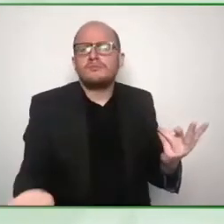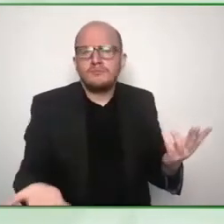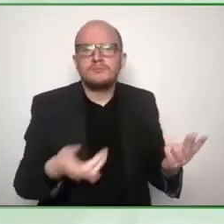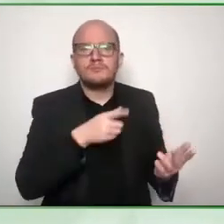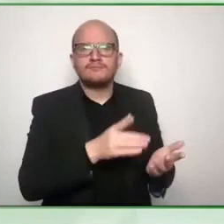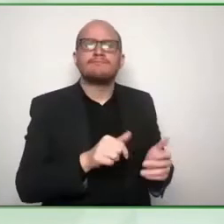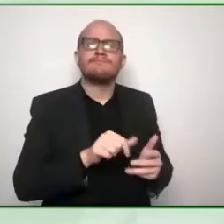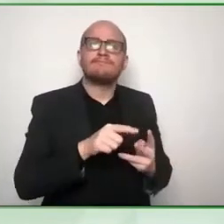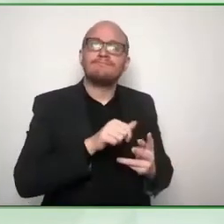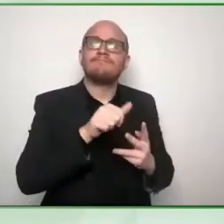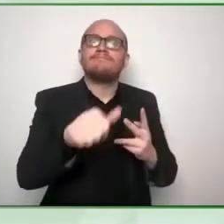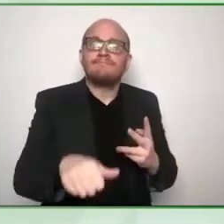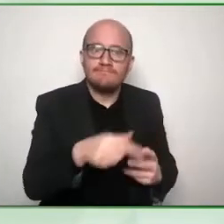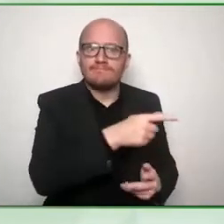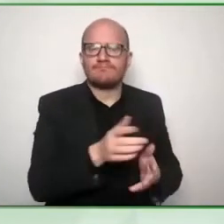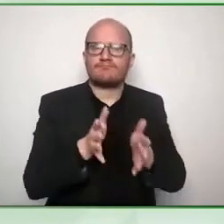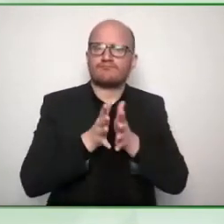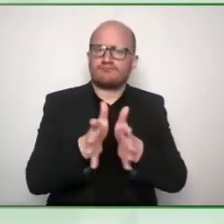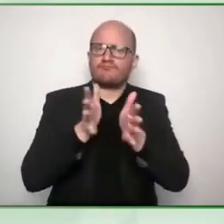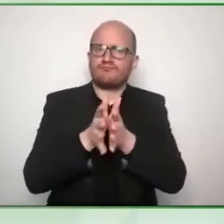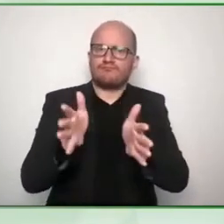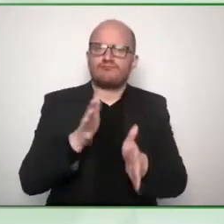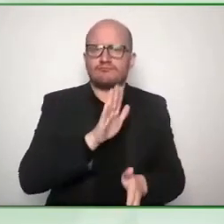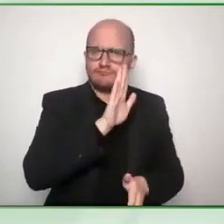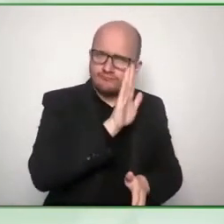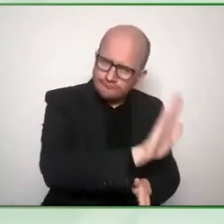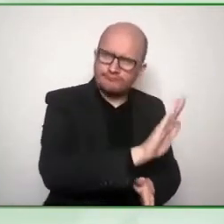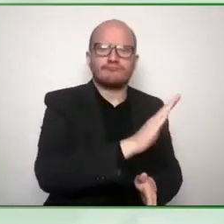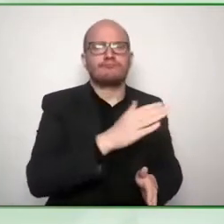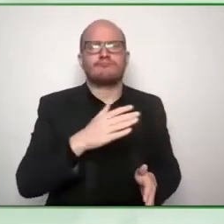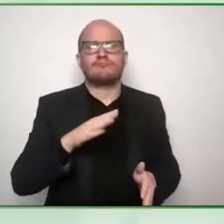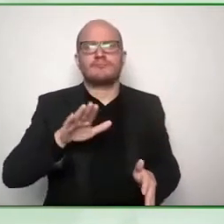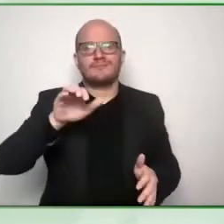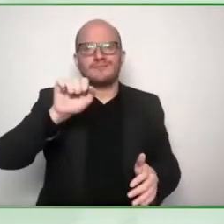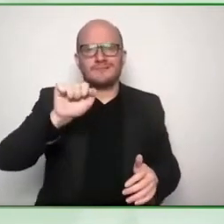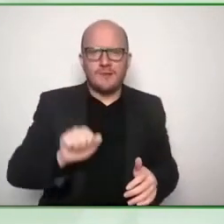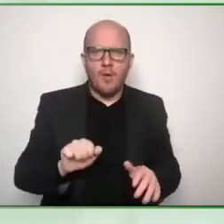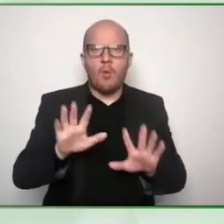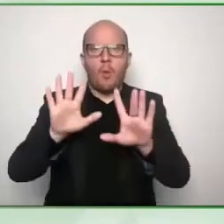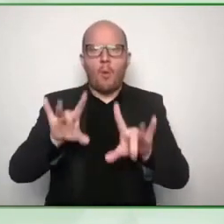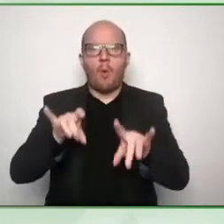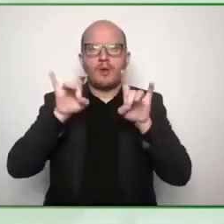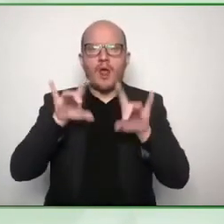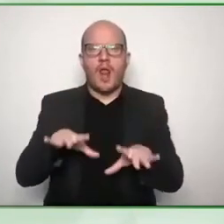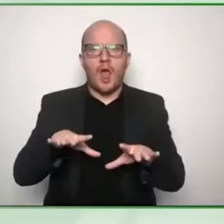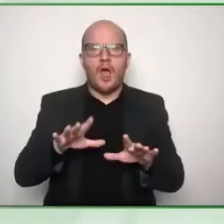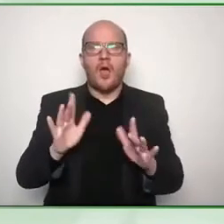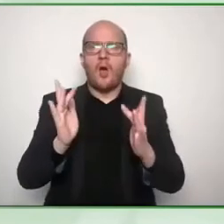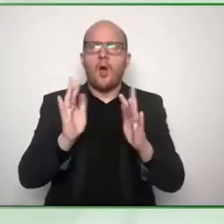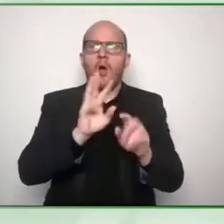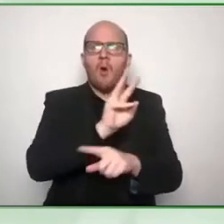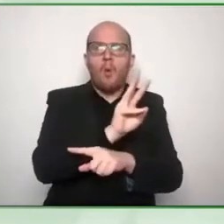um's online accessibility toolkit which of course is a 2020 zero project